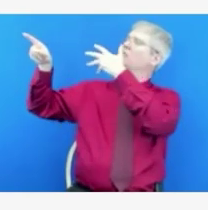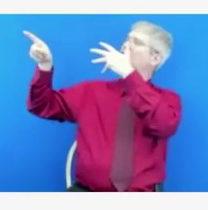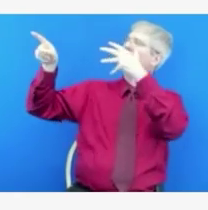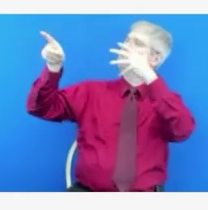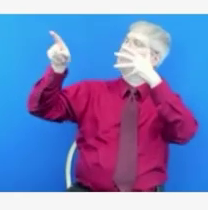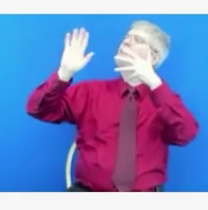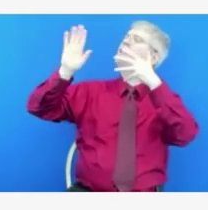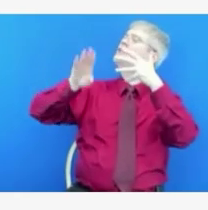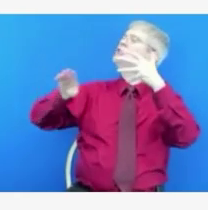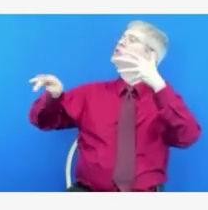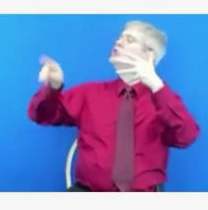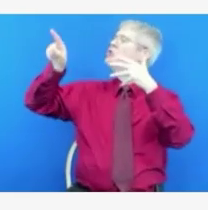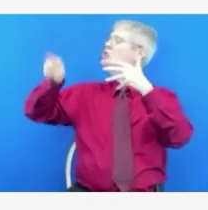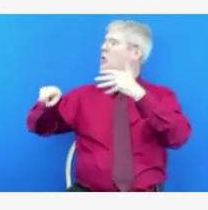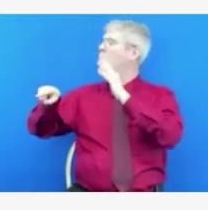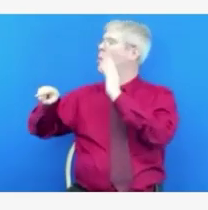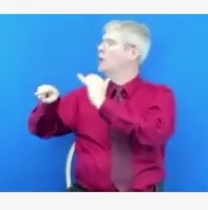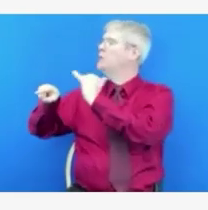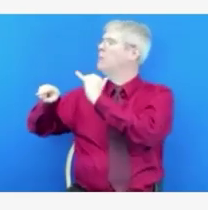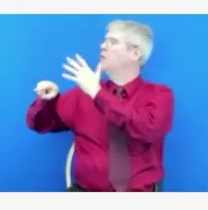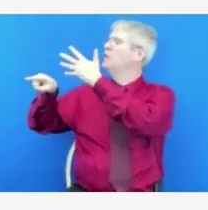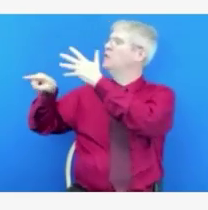vaccination for, for young children?